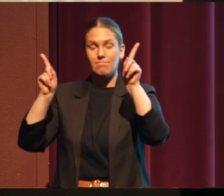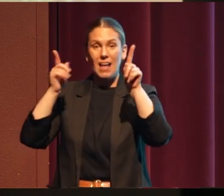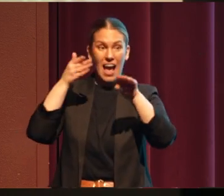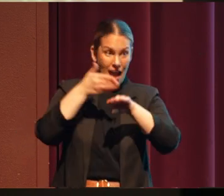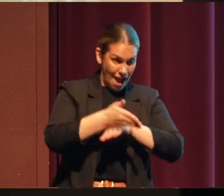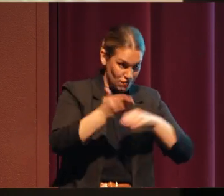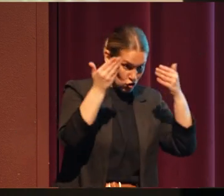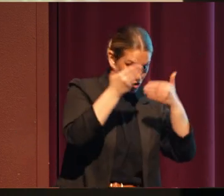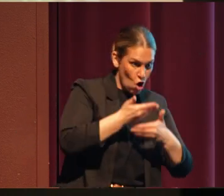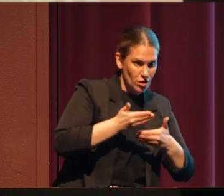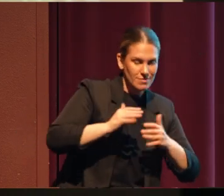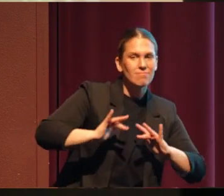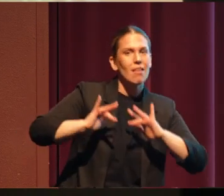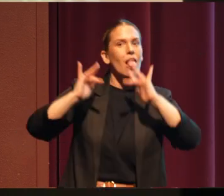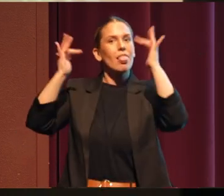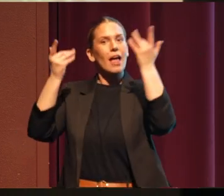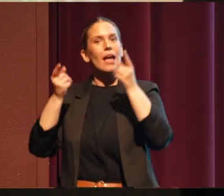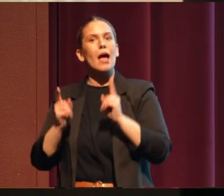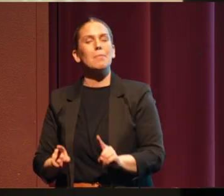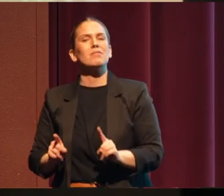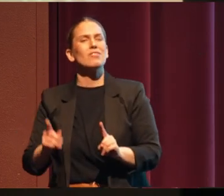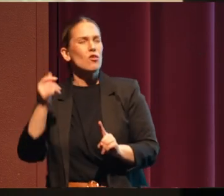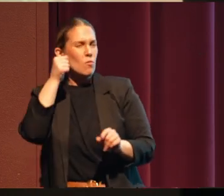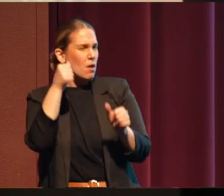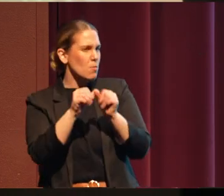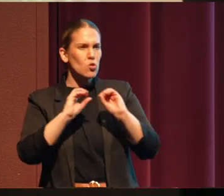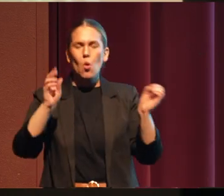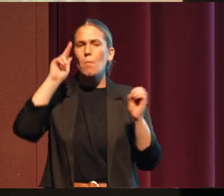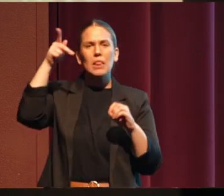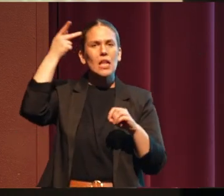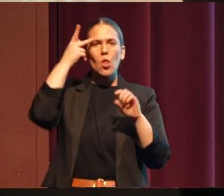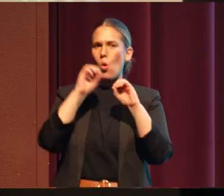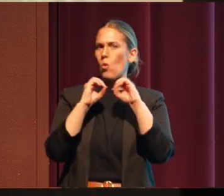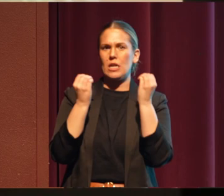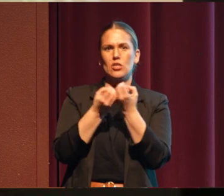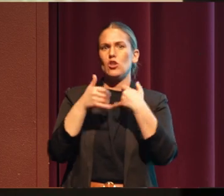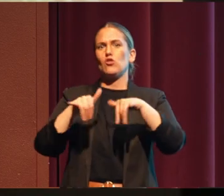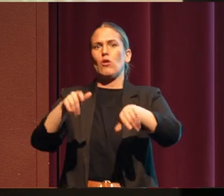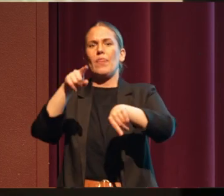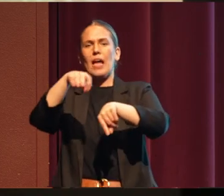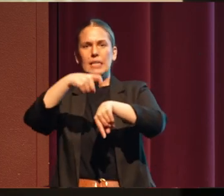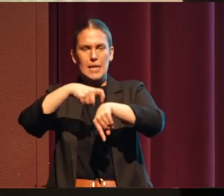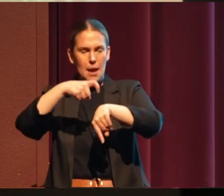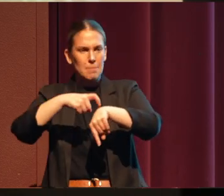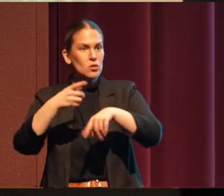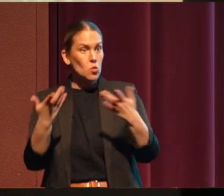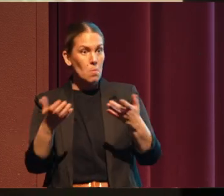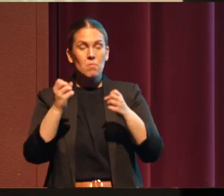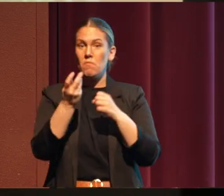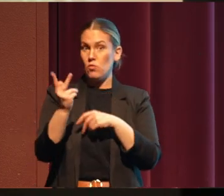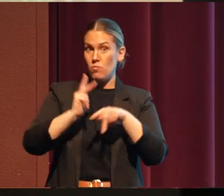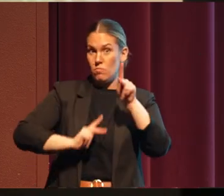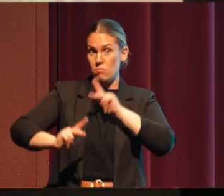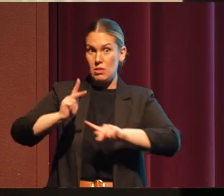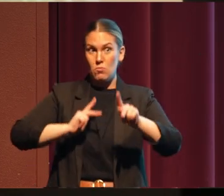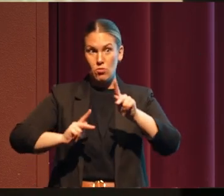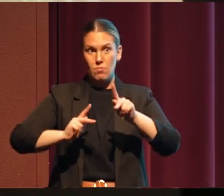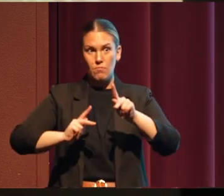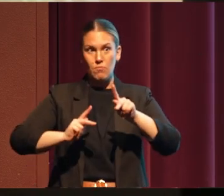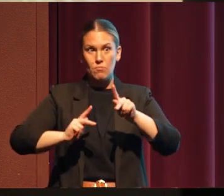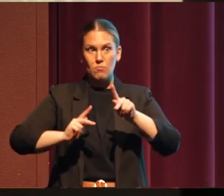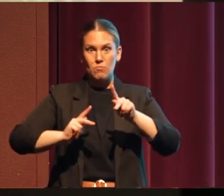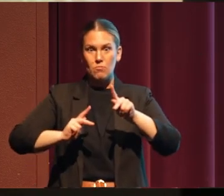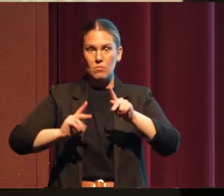And remember, there was no political organization at this time. So what happened was a couple of forward-thinking Klamath tribal members, former